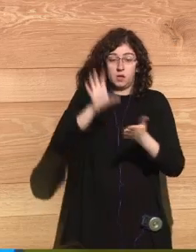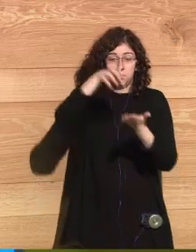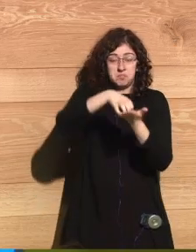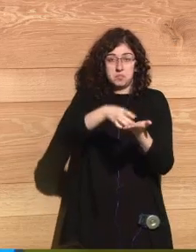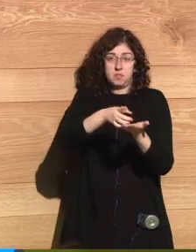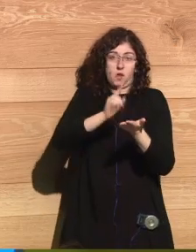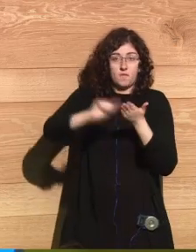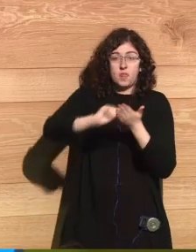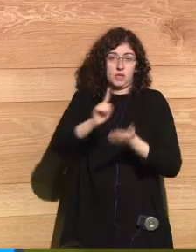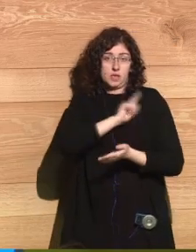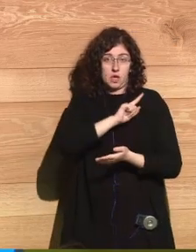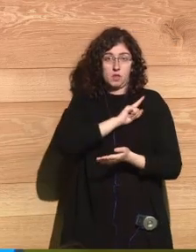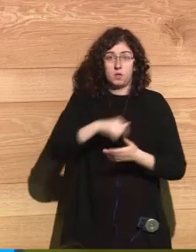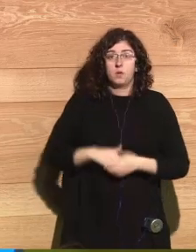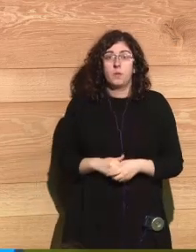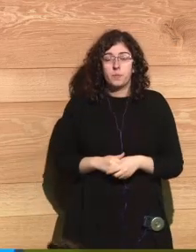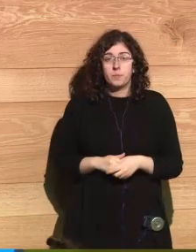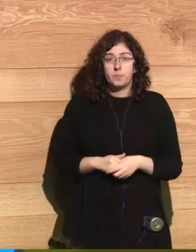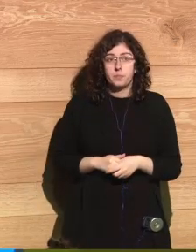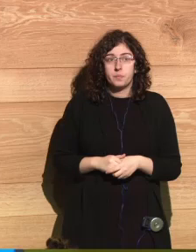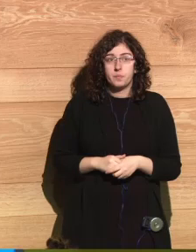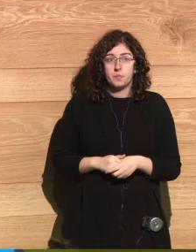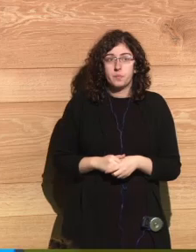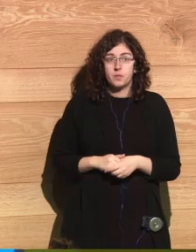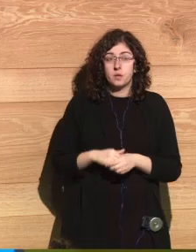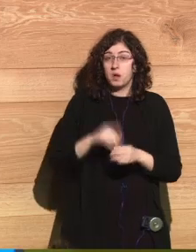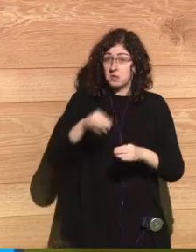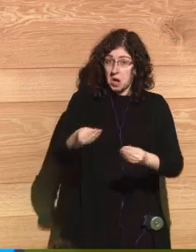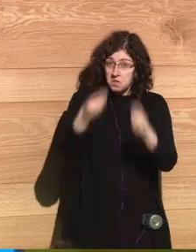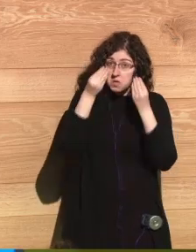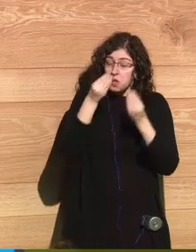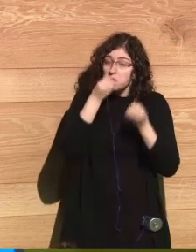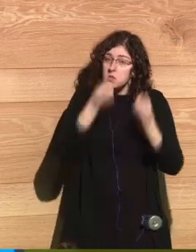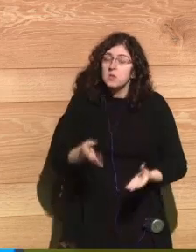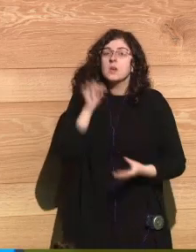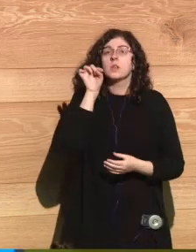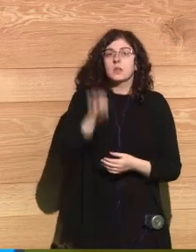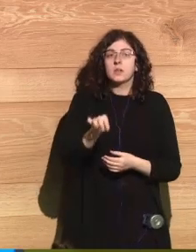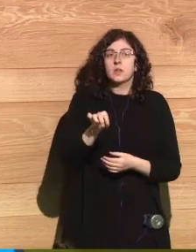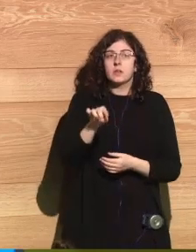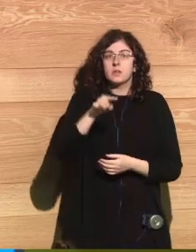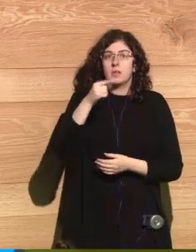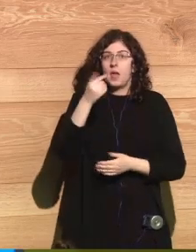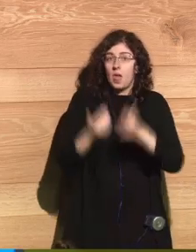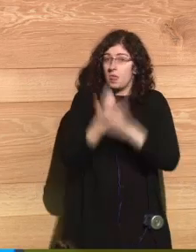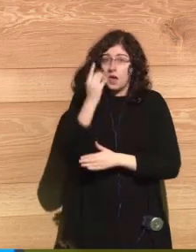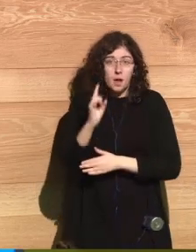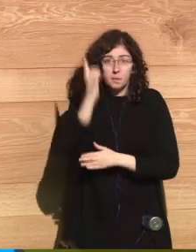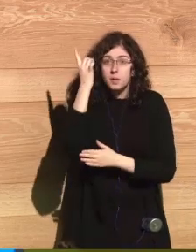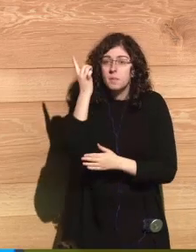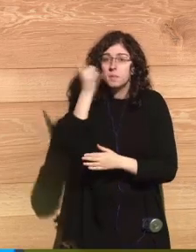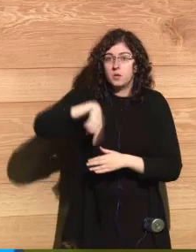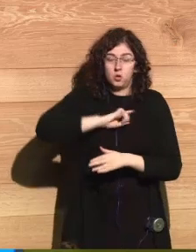good training. This is the very first day that you start proving your patriotism, the